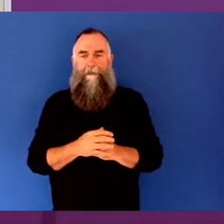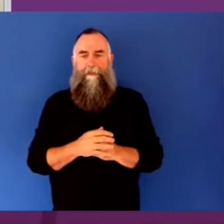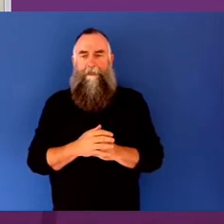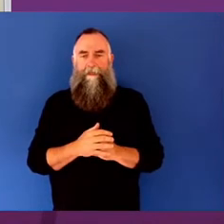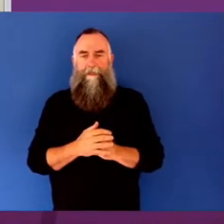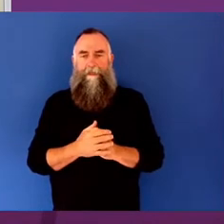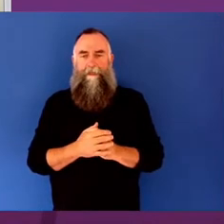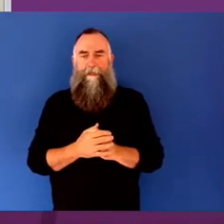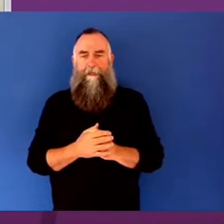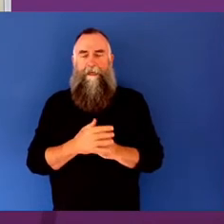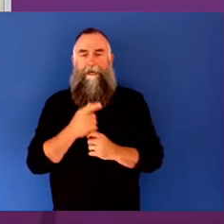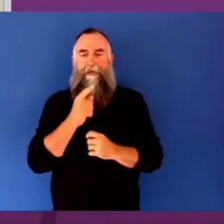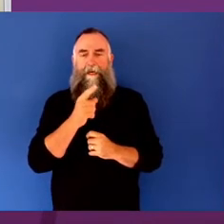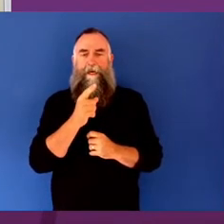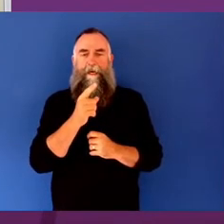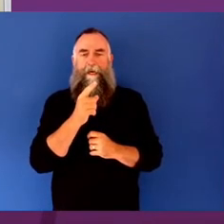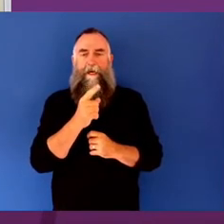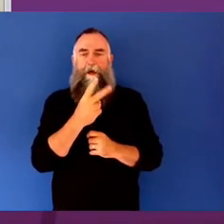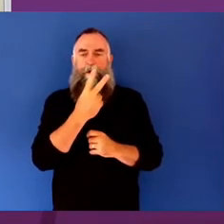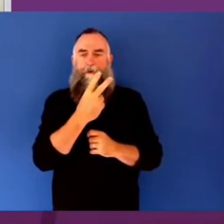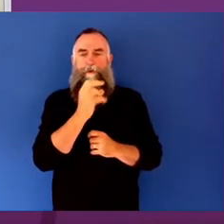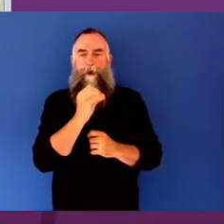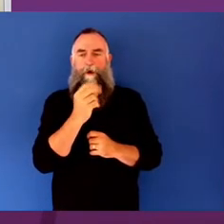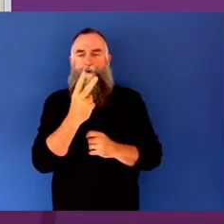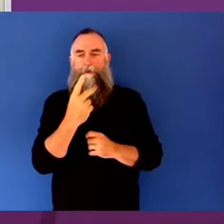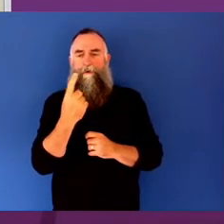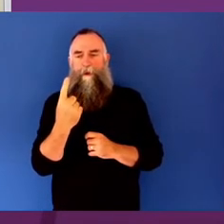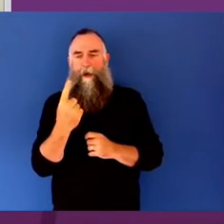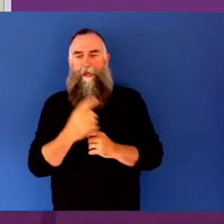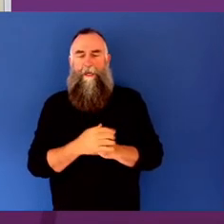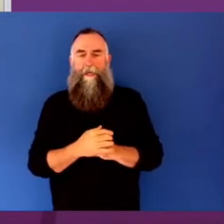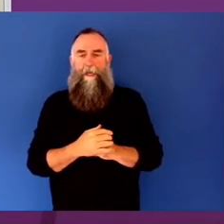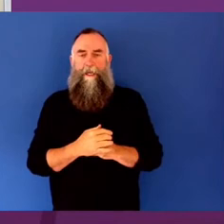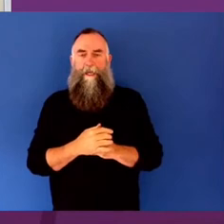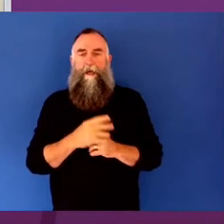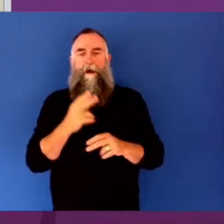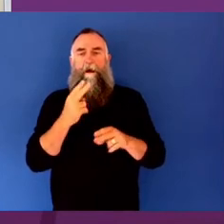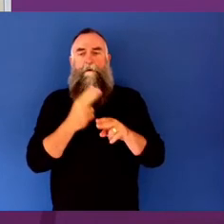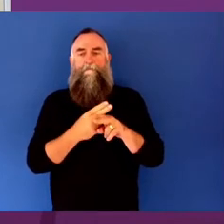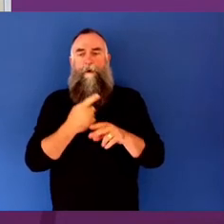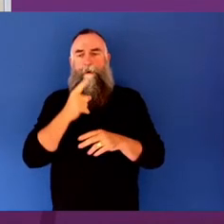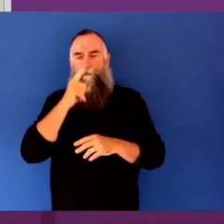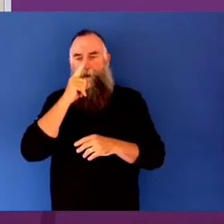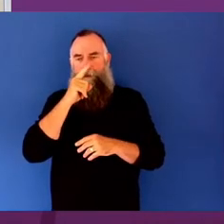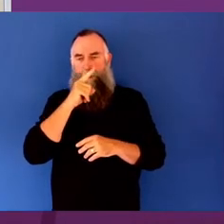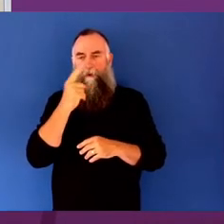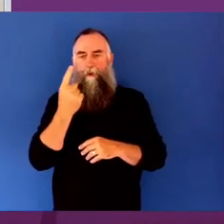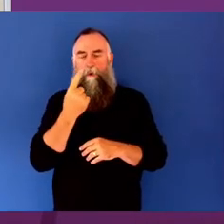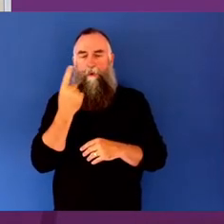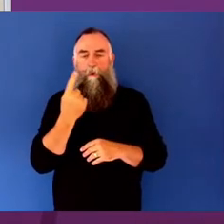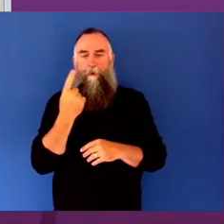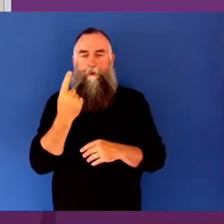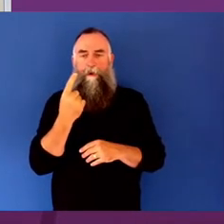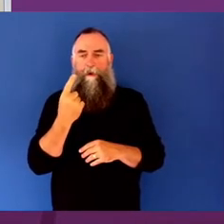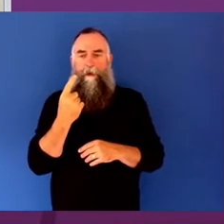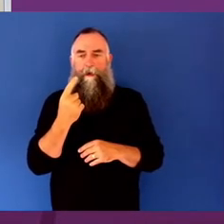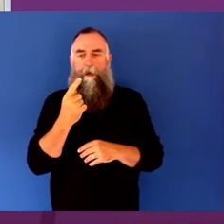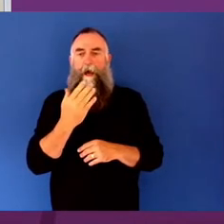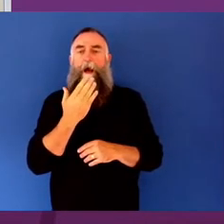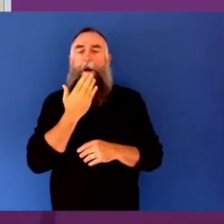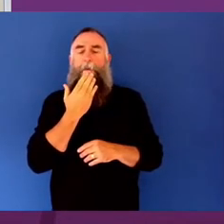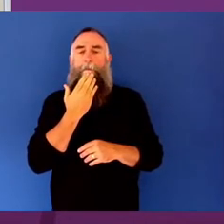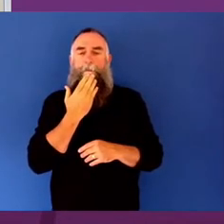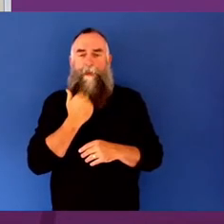ceiling. Just a quick reminder for those who haven't already, even though you've seen it, please do download the interactive live